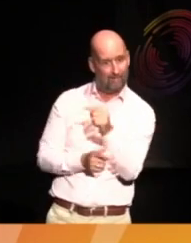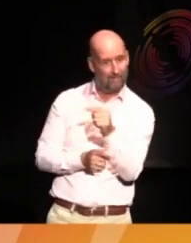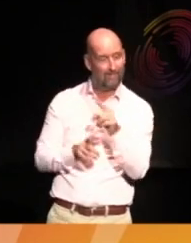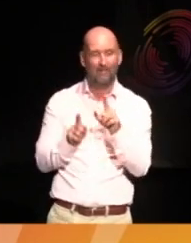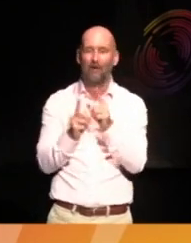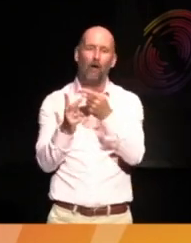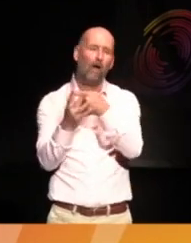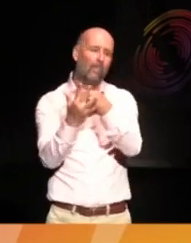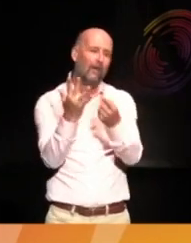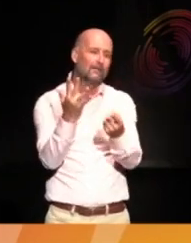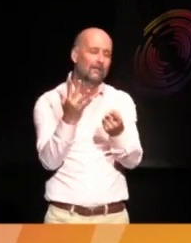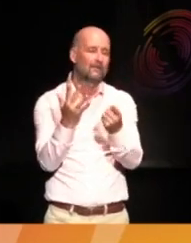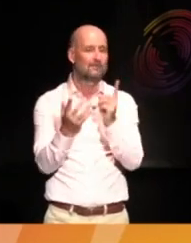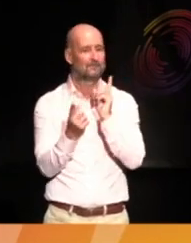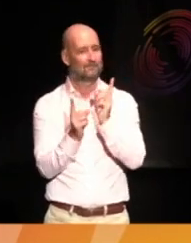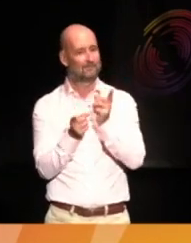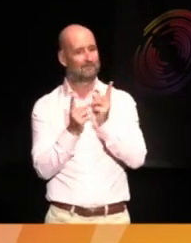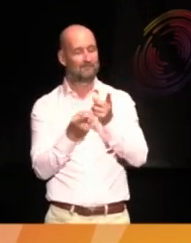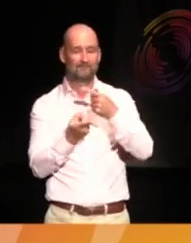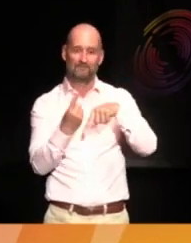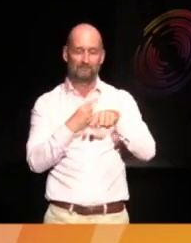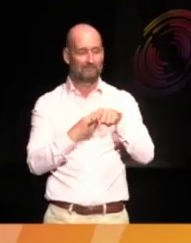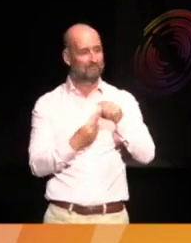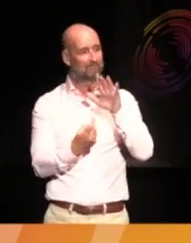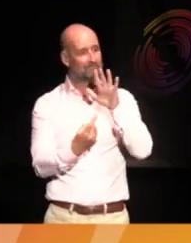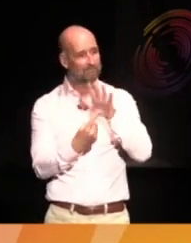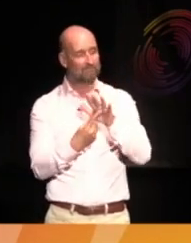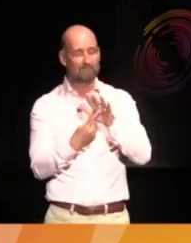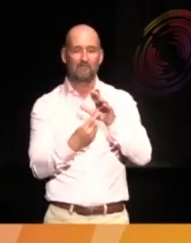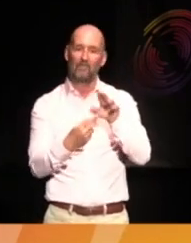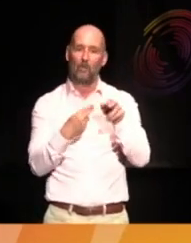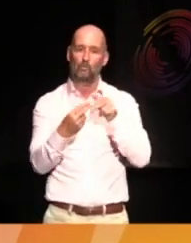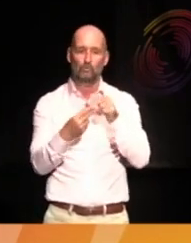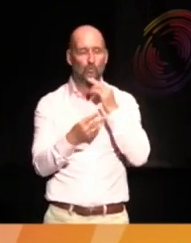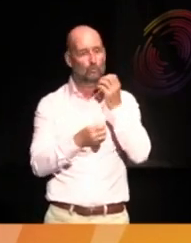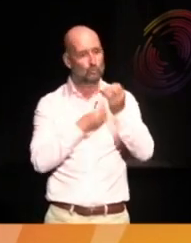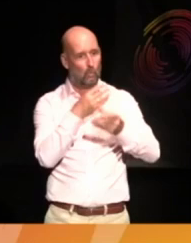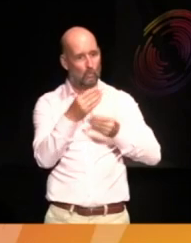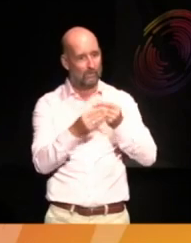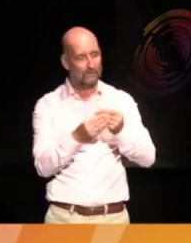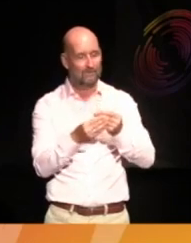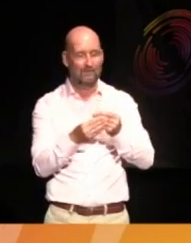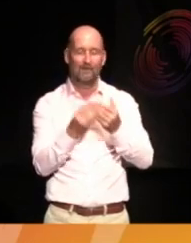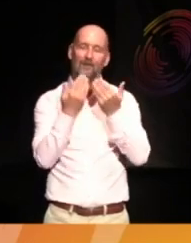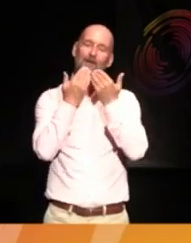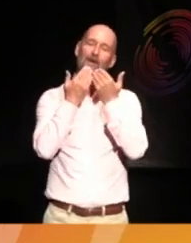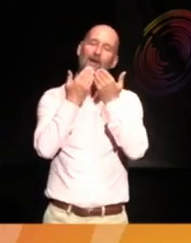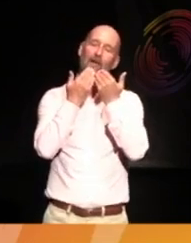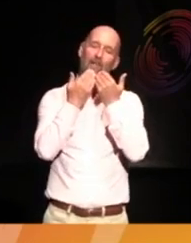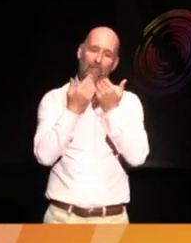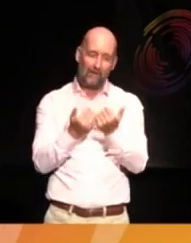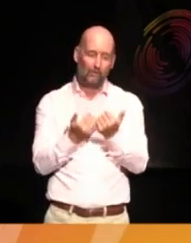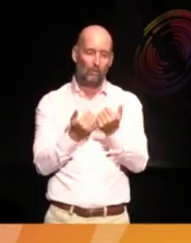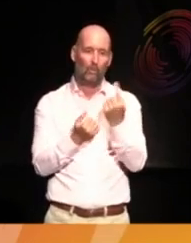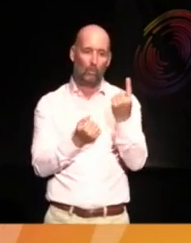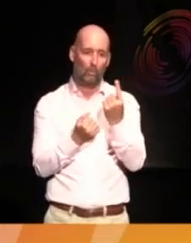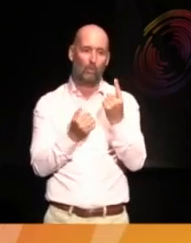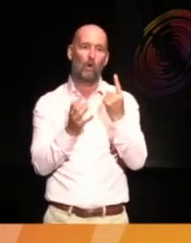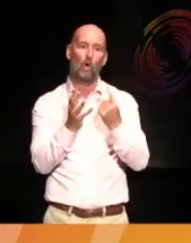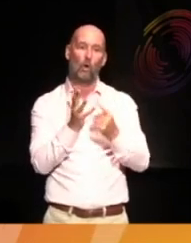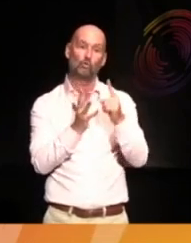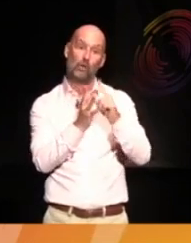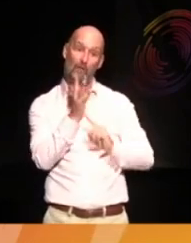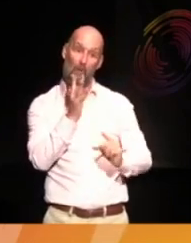I think it's incumbent on us to tell those new stories. So can I say a massive thank you to Njabu